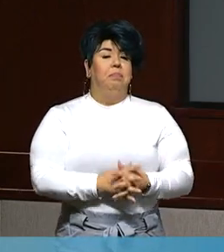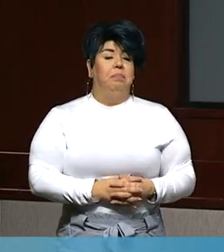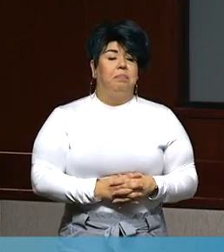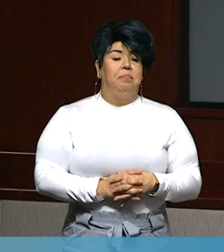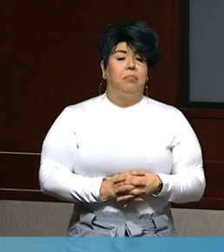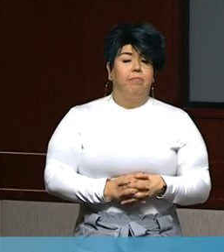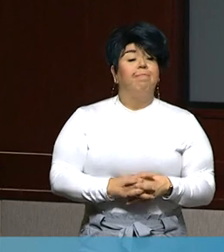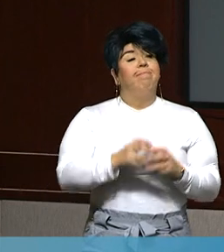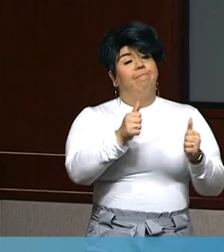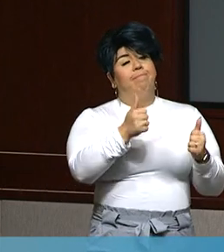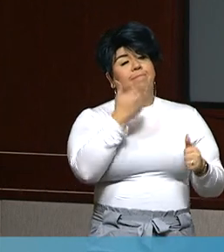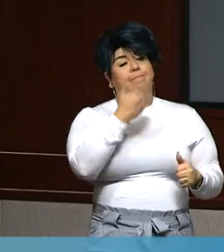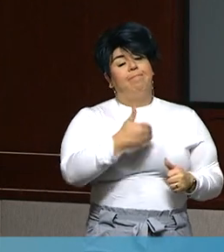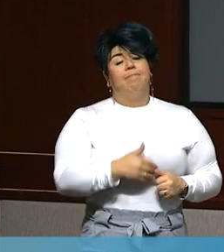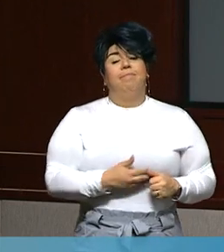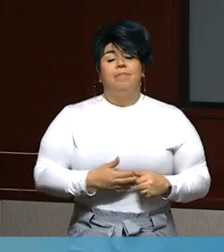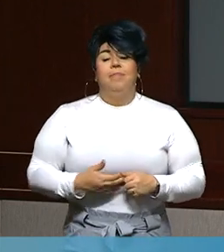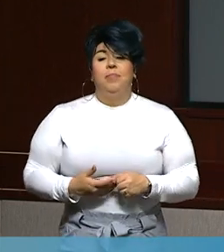Awesome. Thank you.